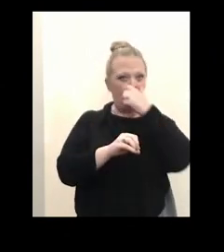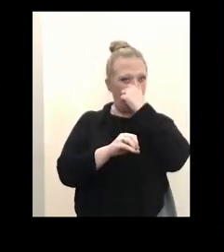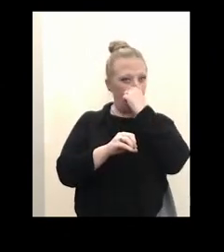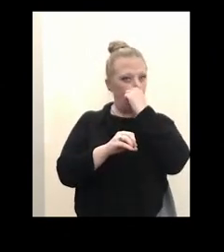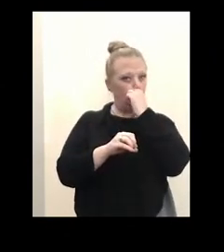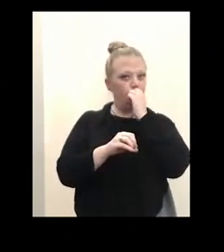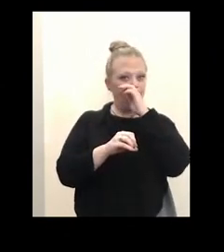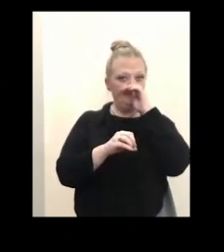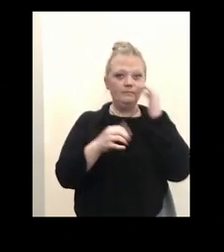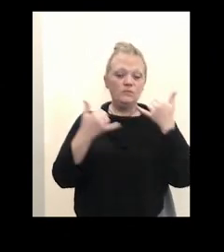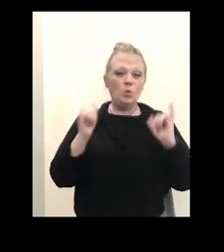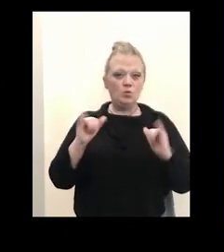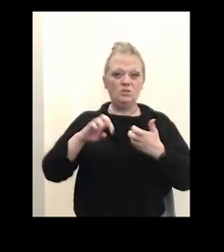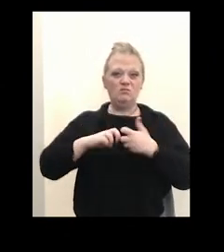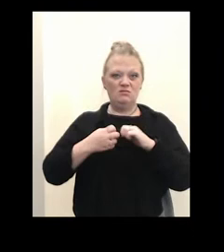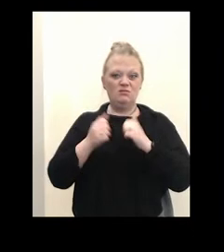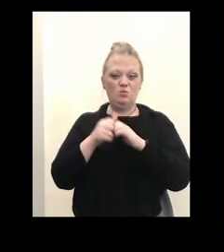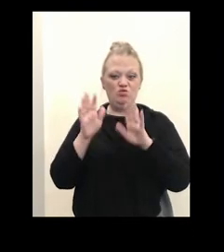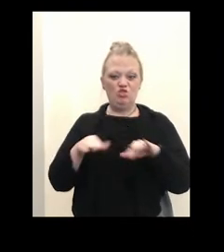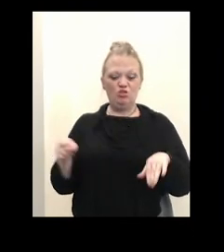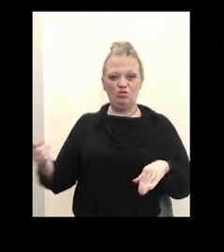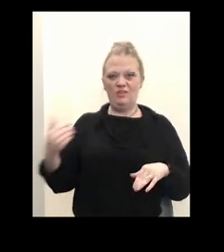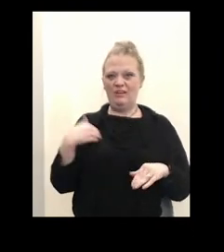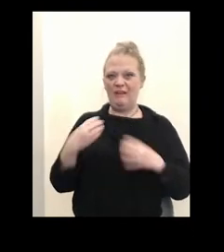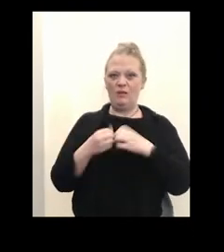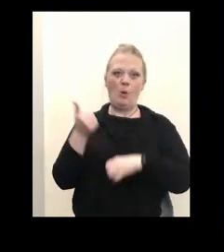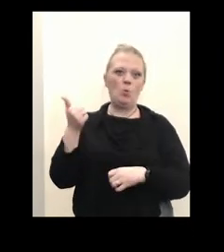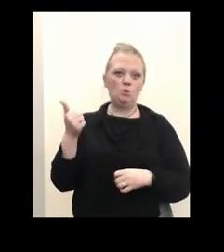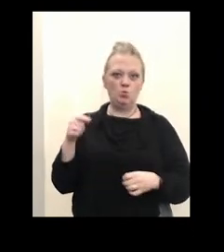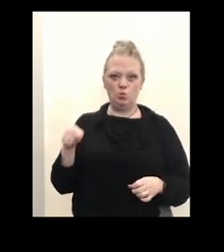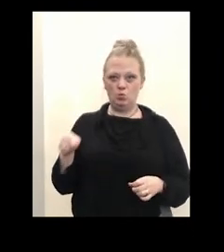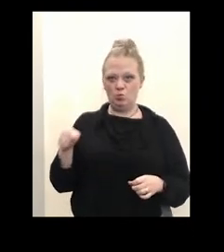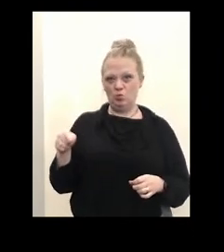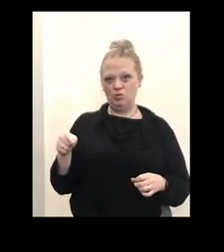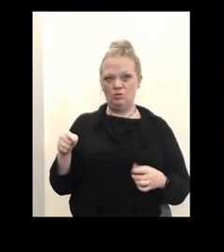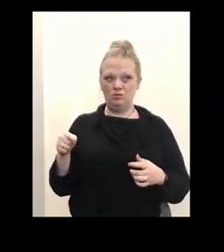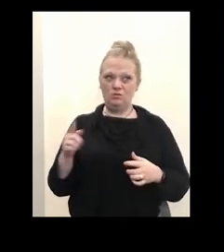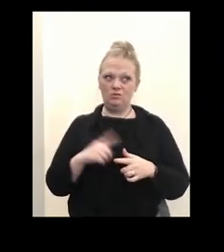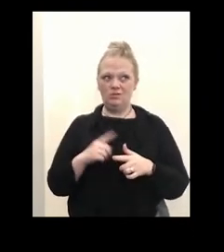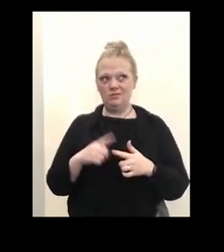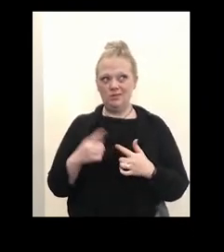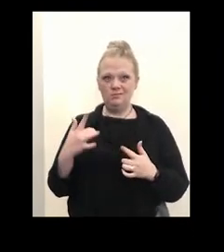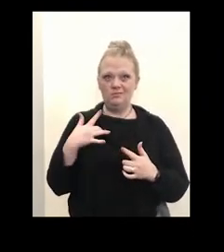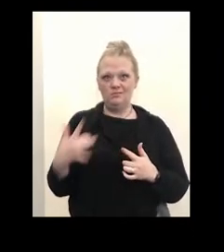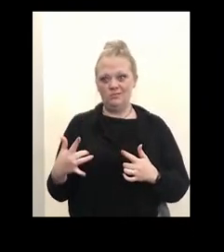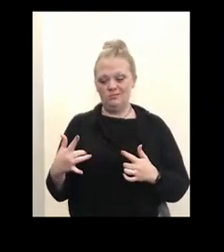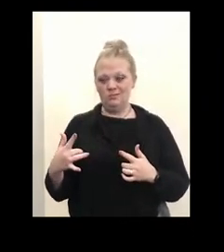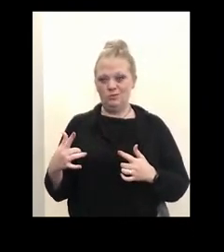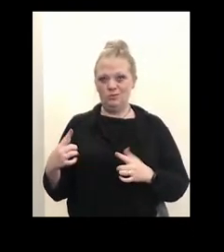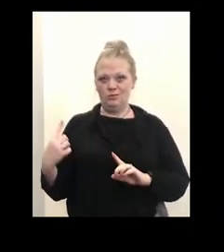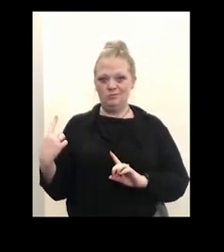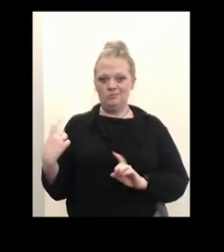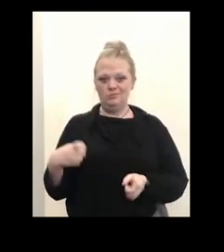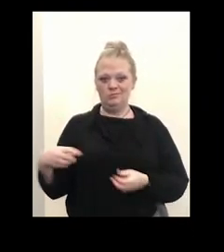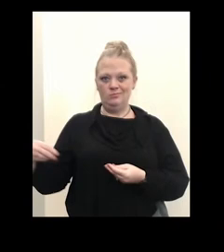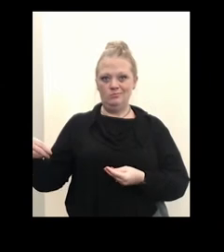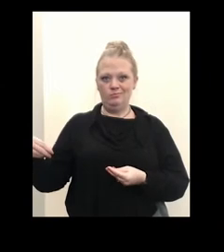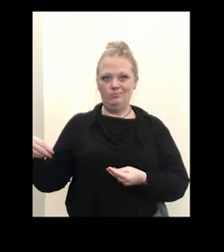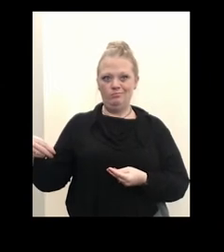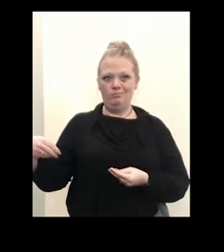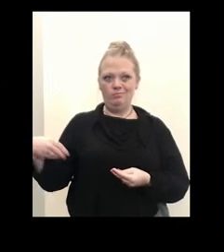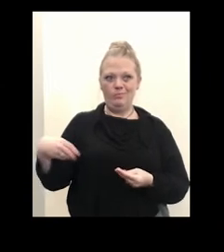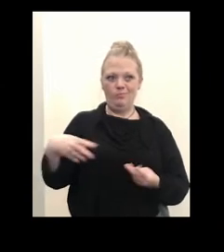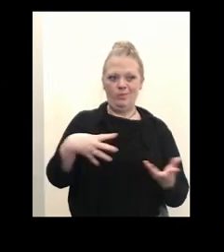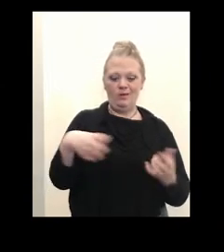with children having the highest positivity rate, giving it often to them from one child to another, whether it's in a school setting, it's